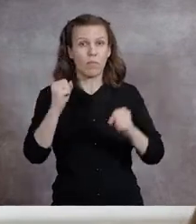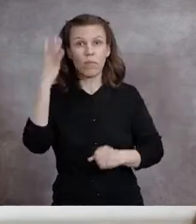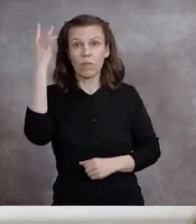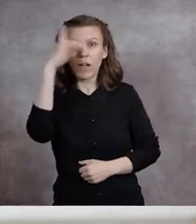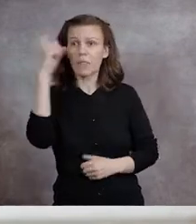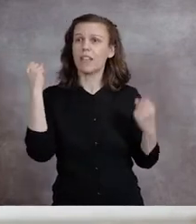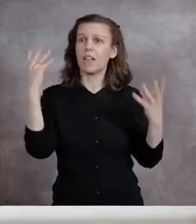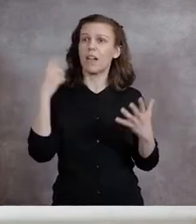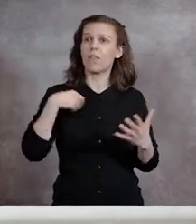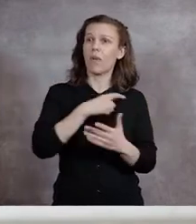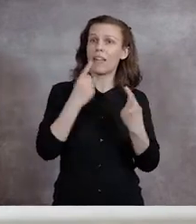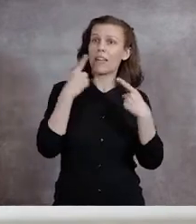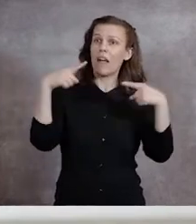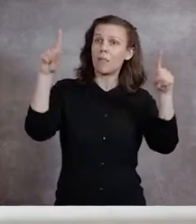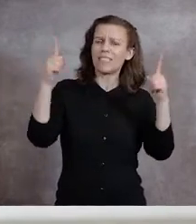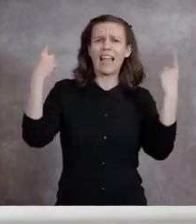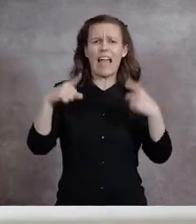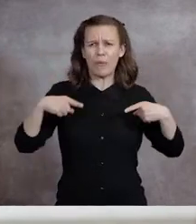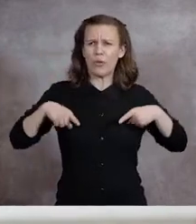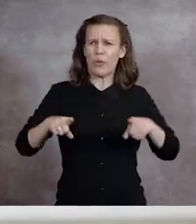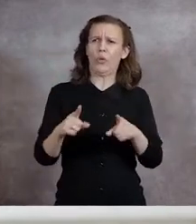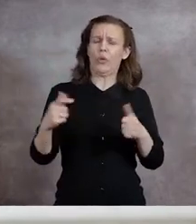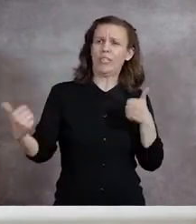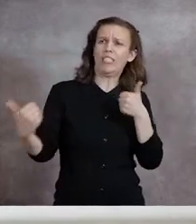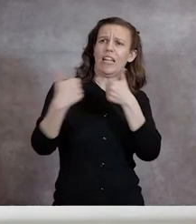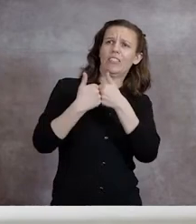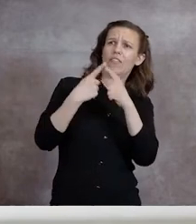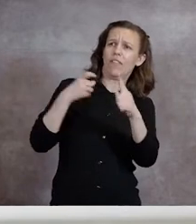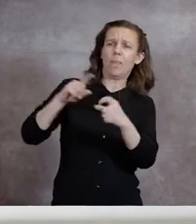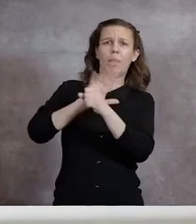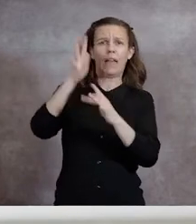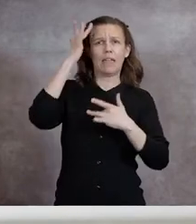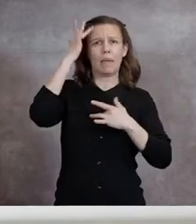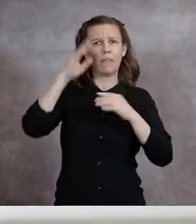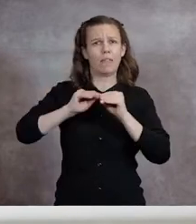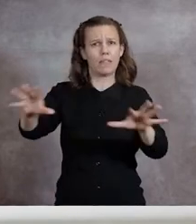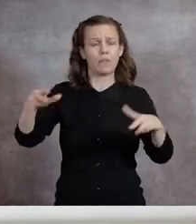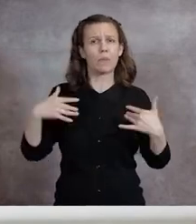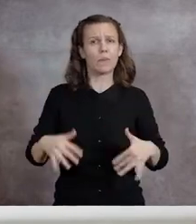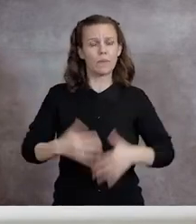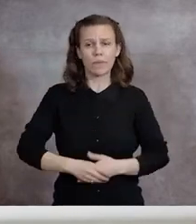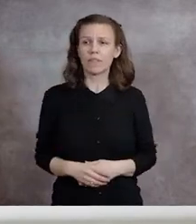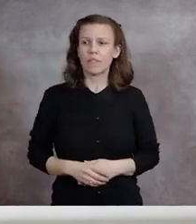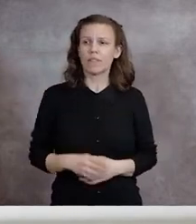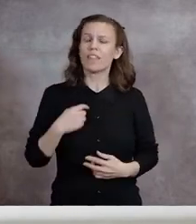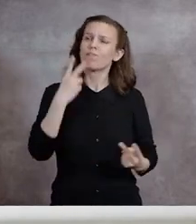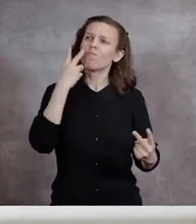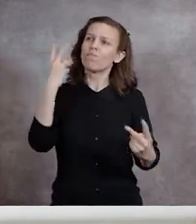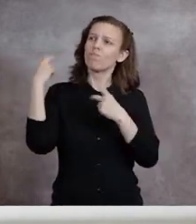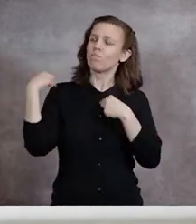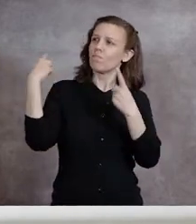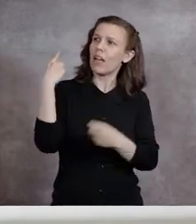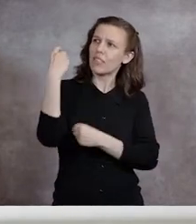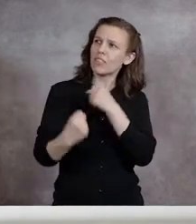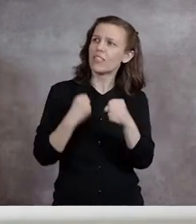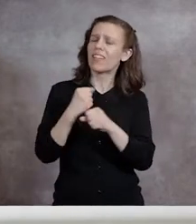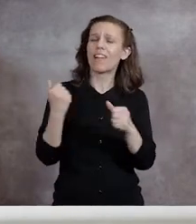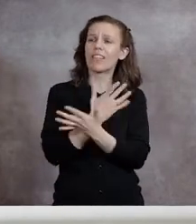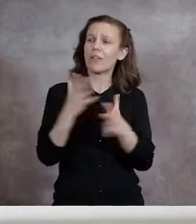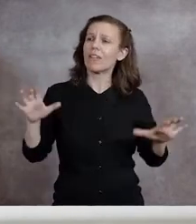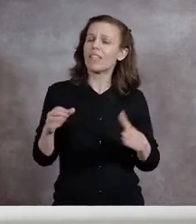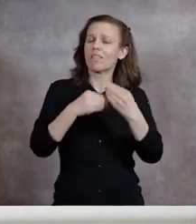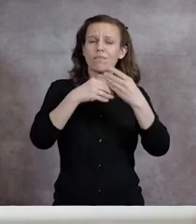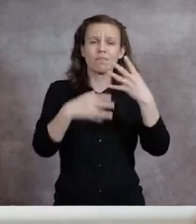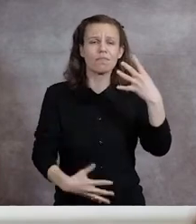so much of what we've accomplished happened in the face of challenges presented by the pandemic. As I reflect on all we've done this past year,